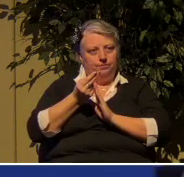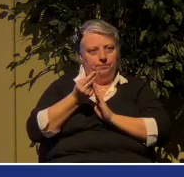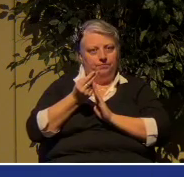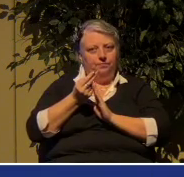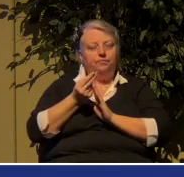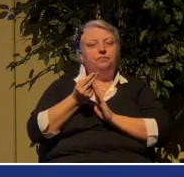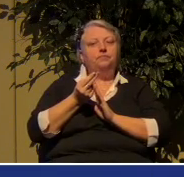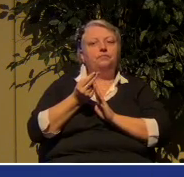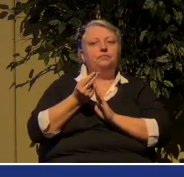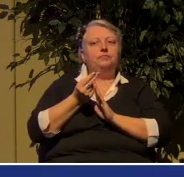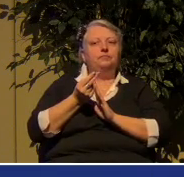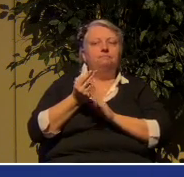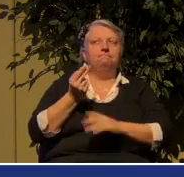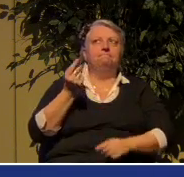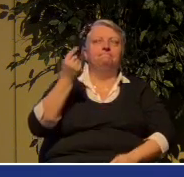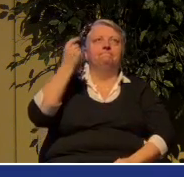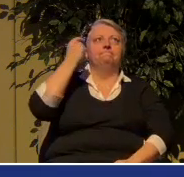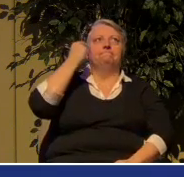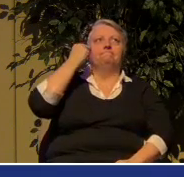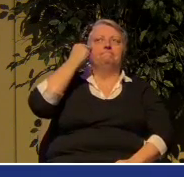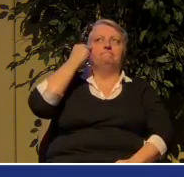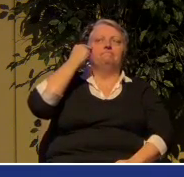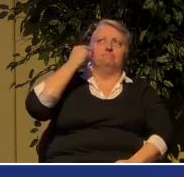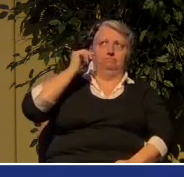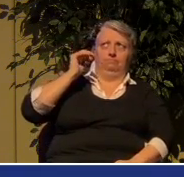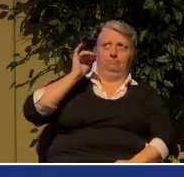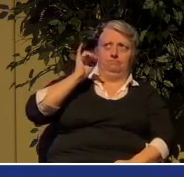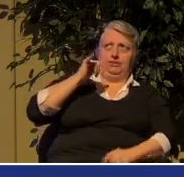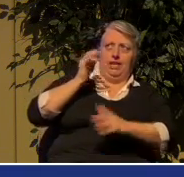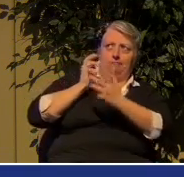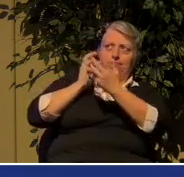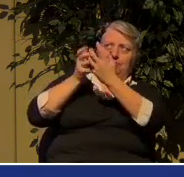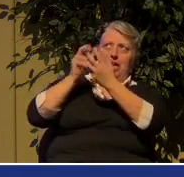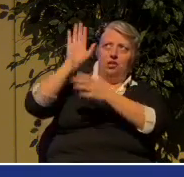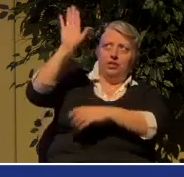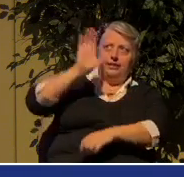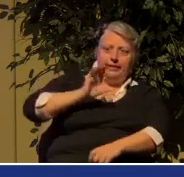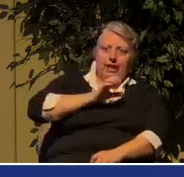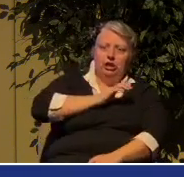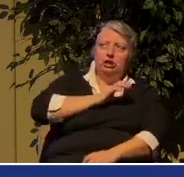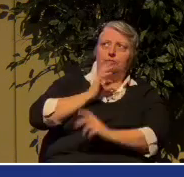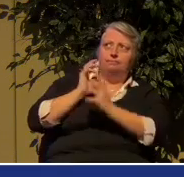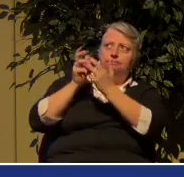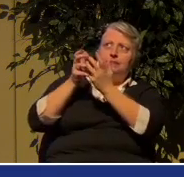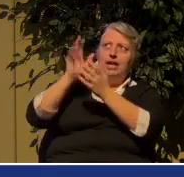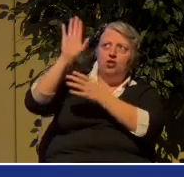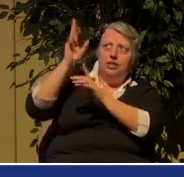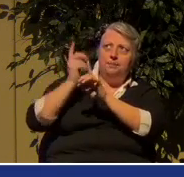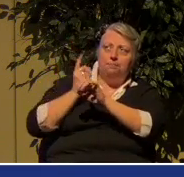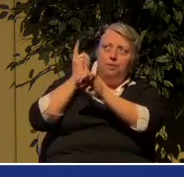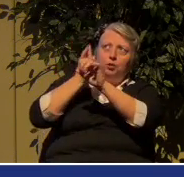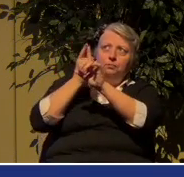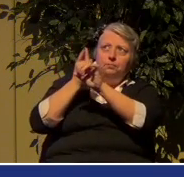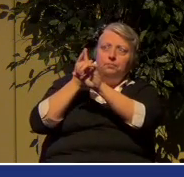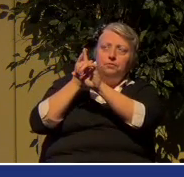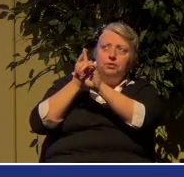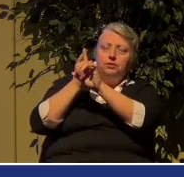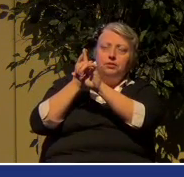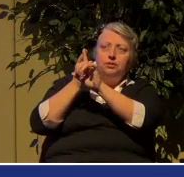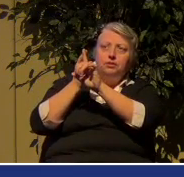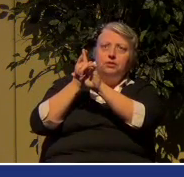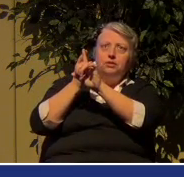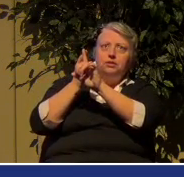true to the character of God, true to the purposes of God. We'll talk about that more in a moment. And you have an